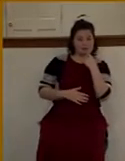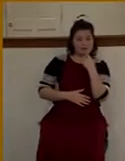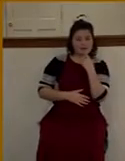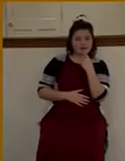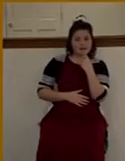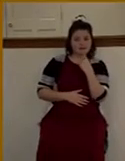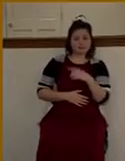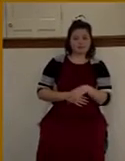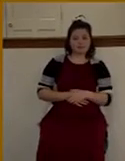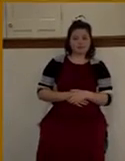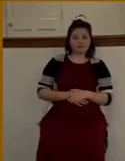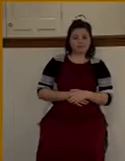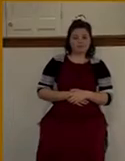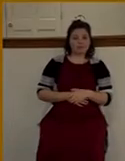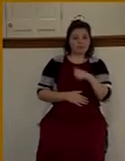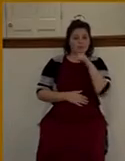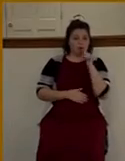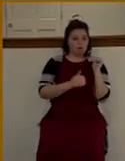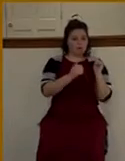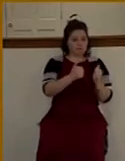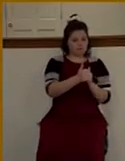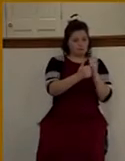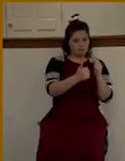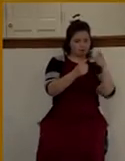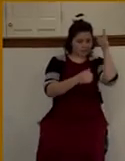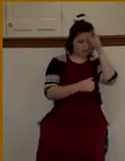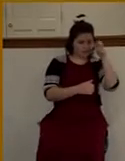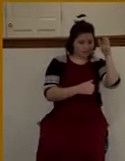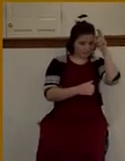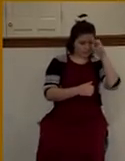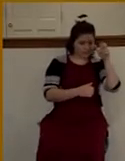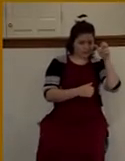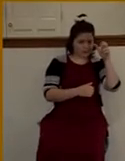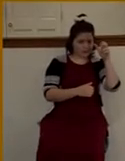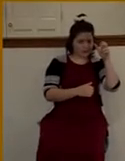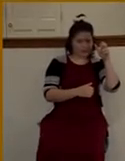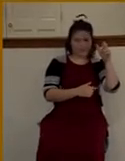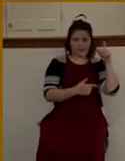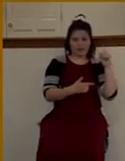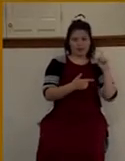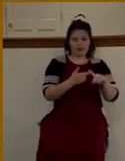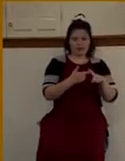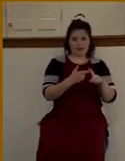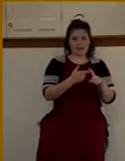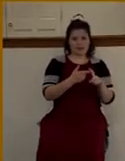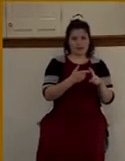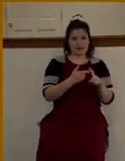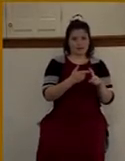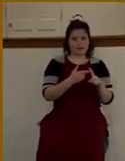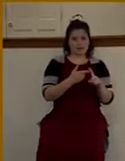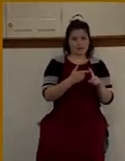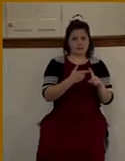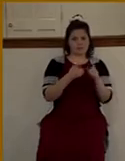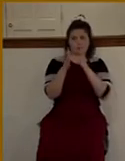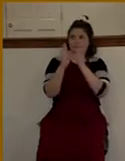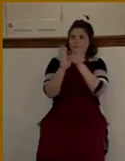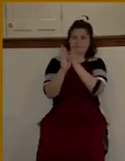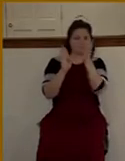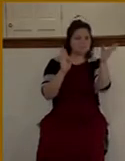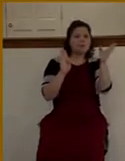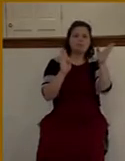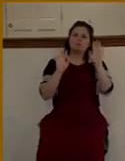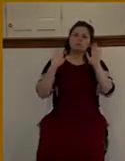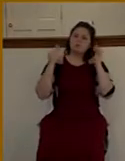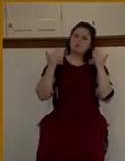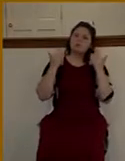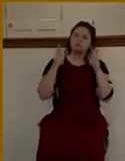candle of your life for the devil and then blow the smoke of a wasted life in the face of God. Give yourself to God while you're young.